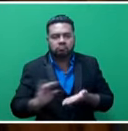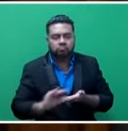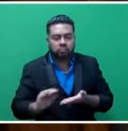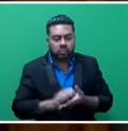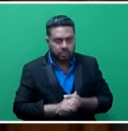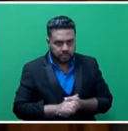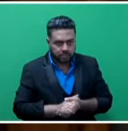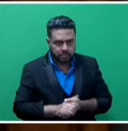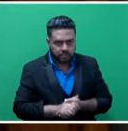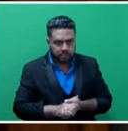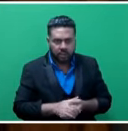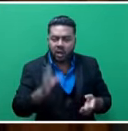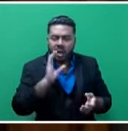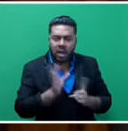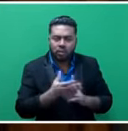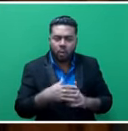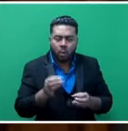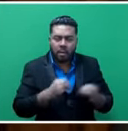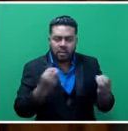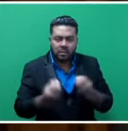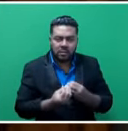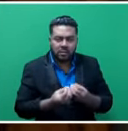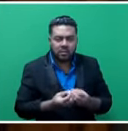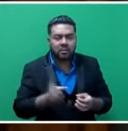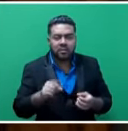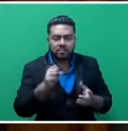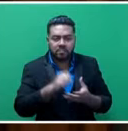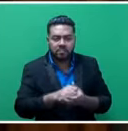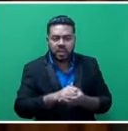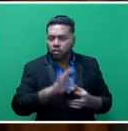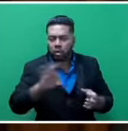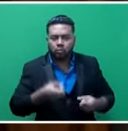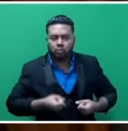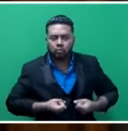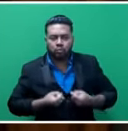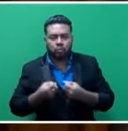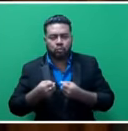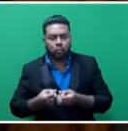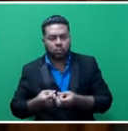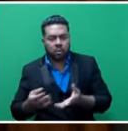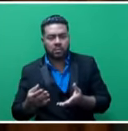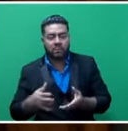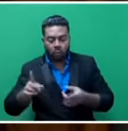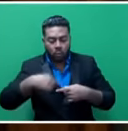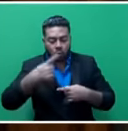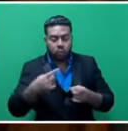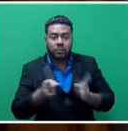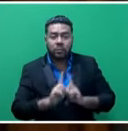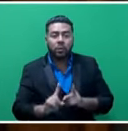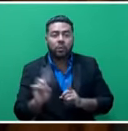institutions, cultural organizations, the statutory bodies are not released. To ensure continuous compliance to this,